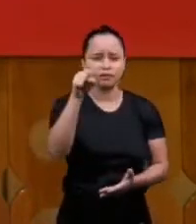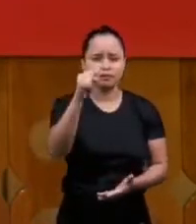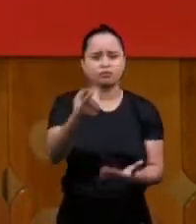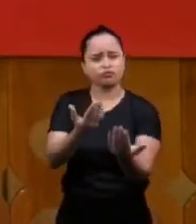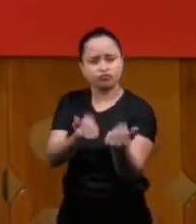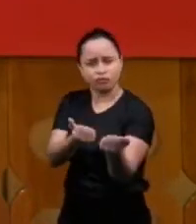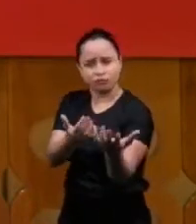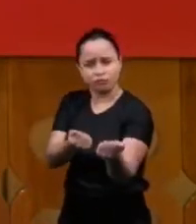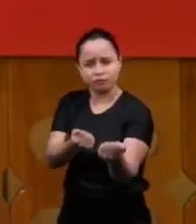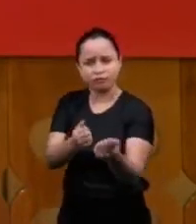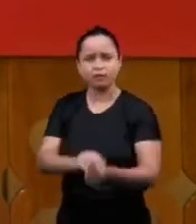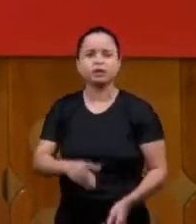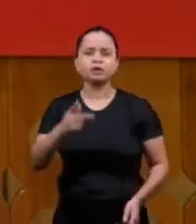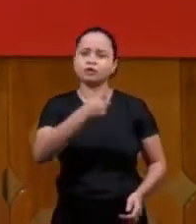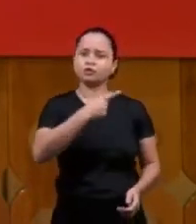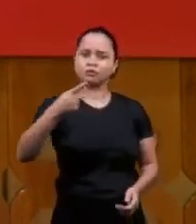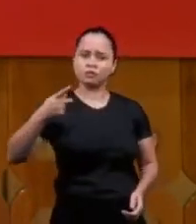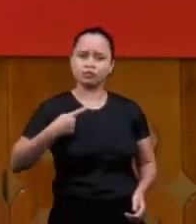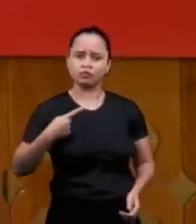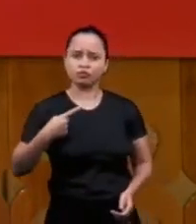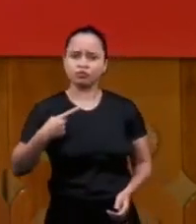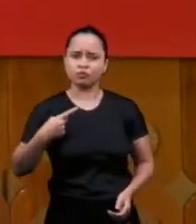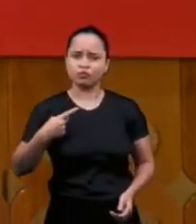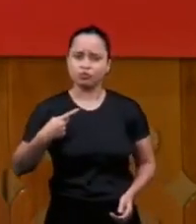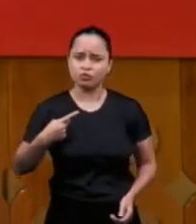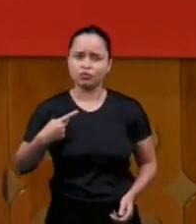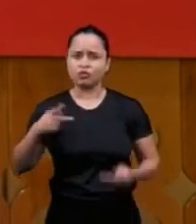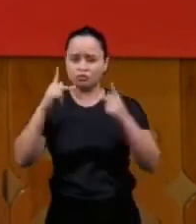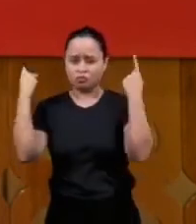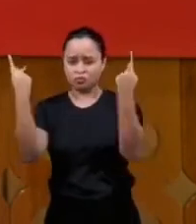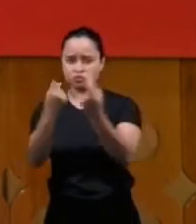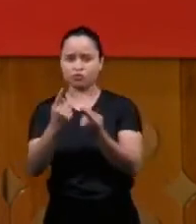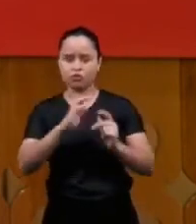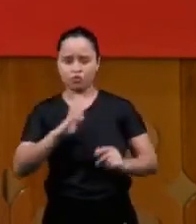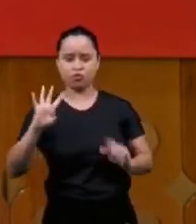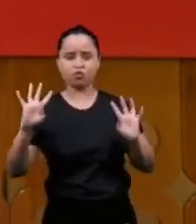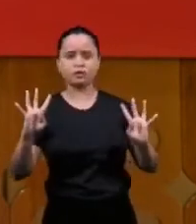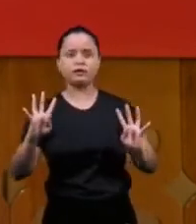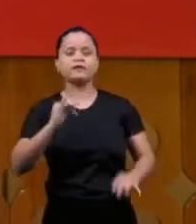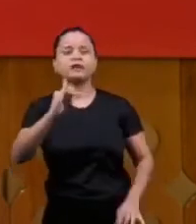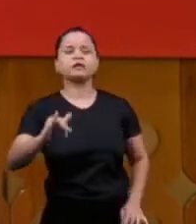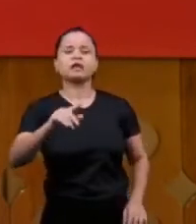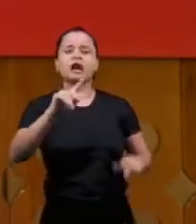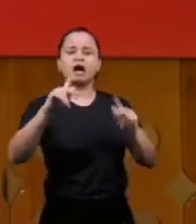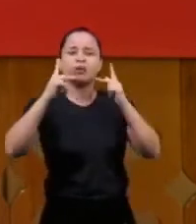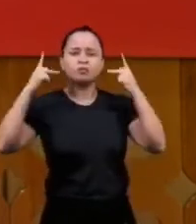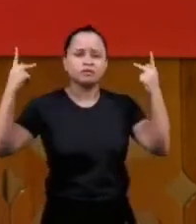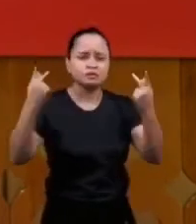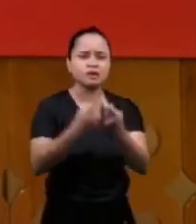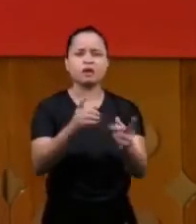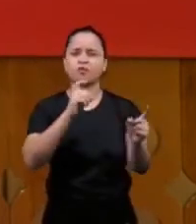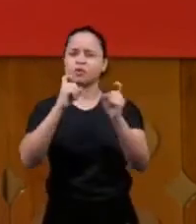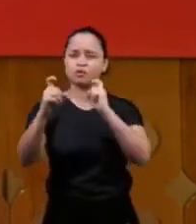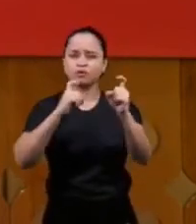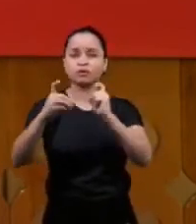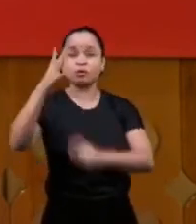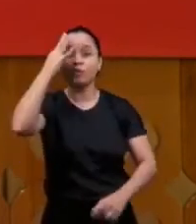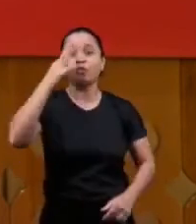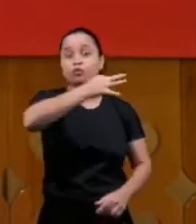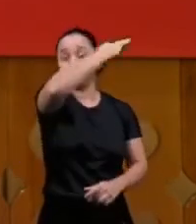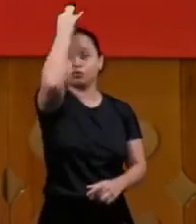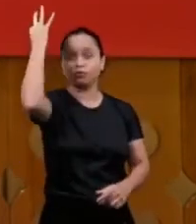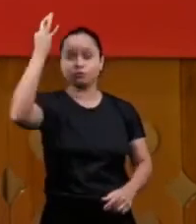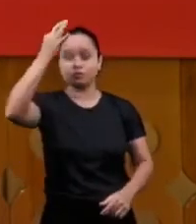holy spirit when the pastors went in front as the presbytery when they said when the presbytery united the holy spirit